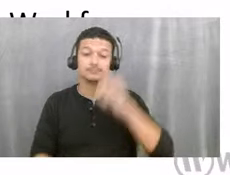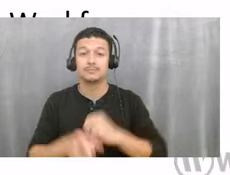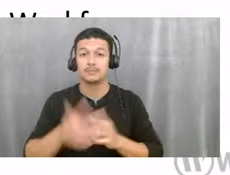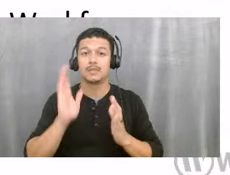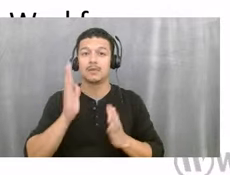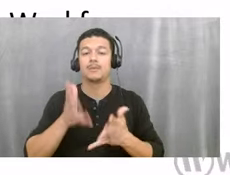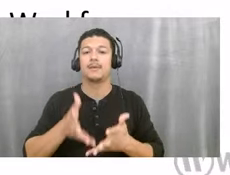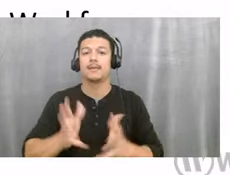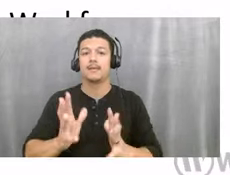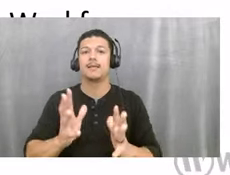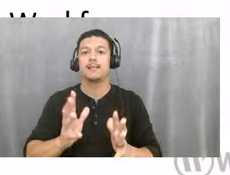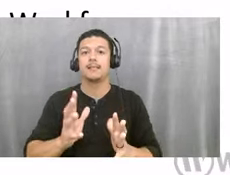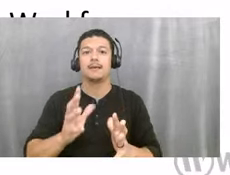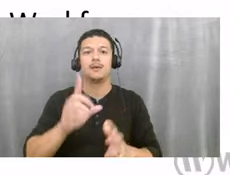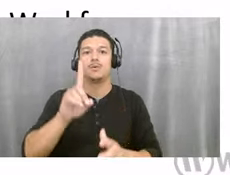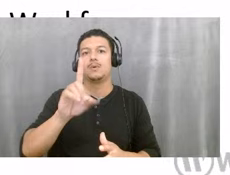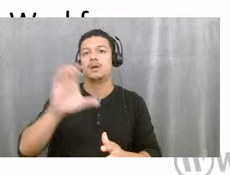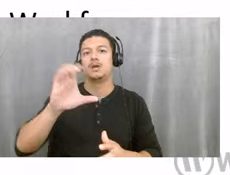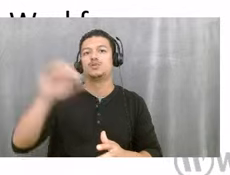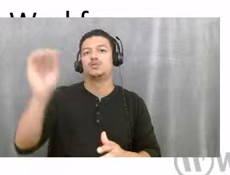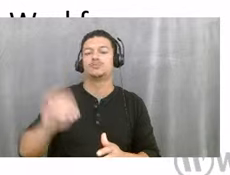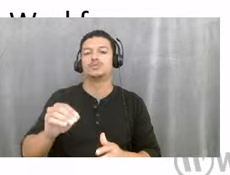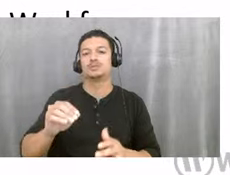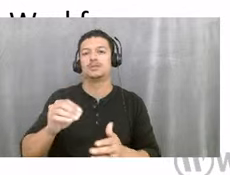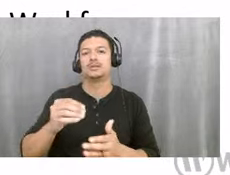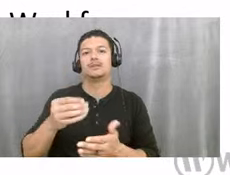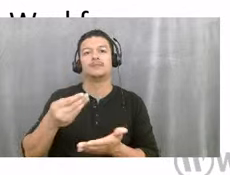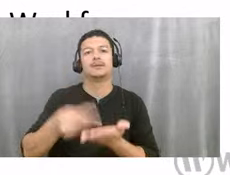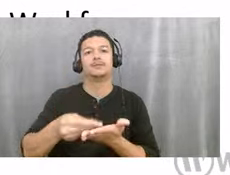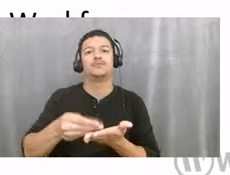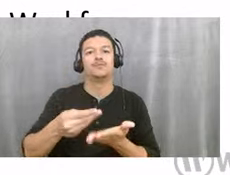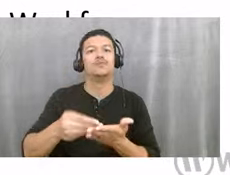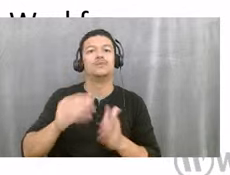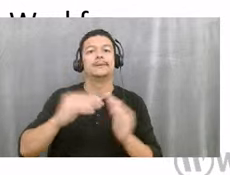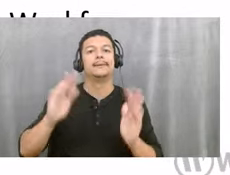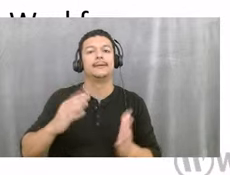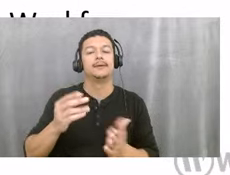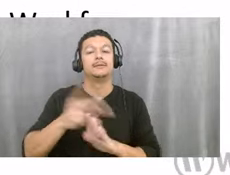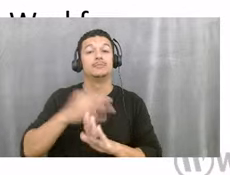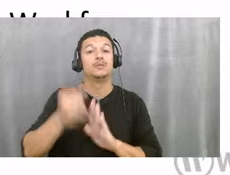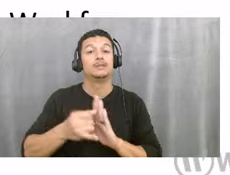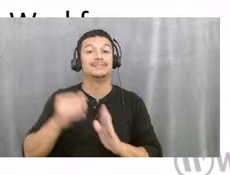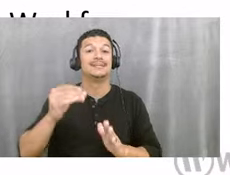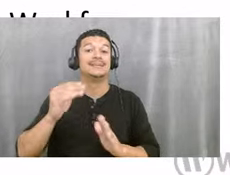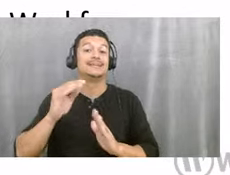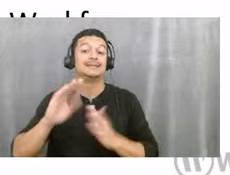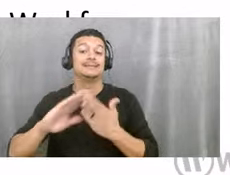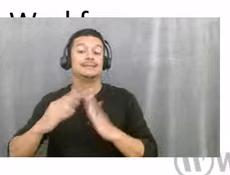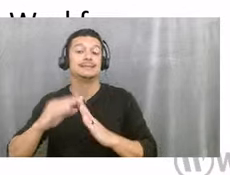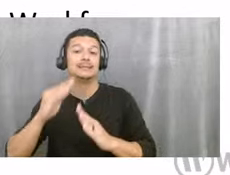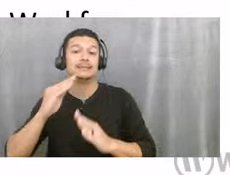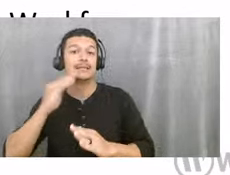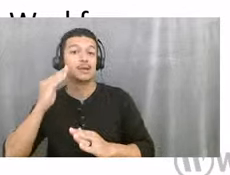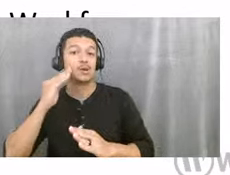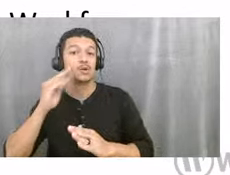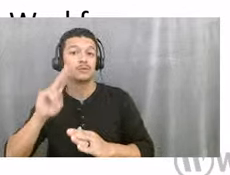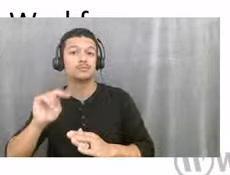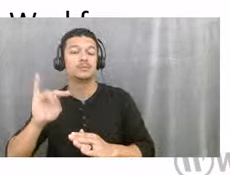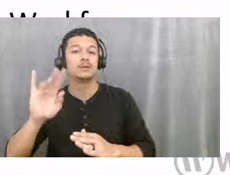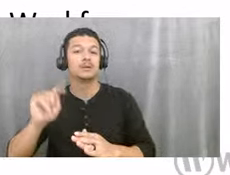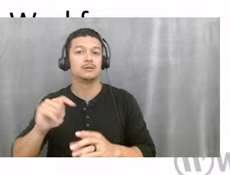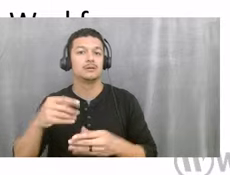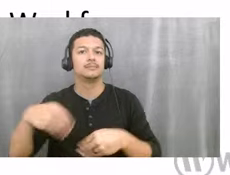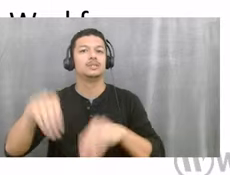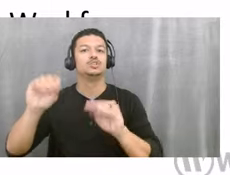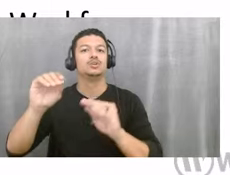affordable workforce housing project. The townhome units are going to be sold into the low-income category, and the single-family homes will